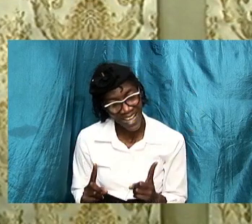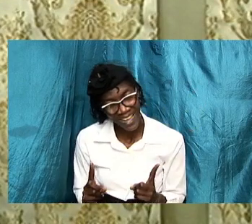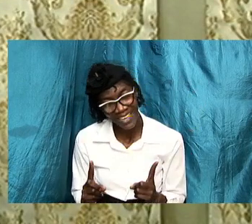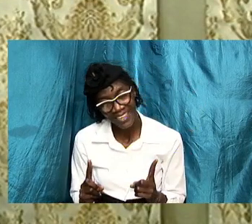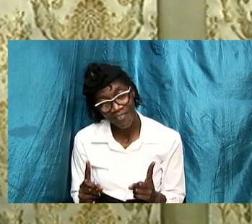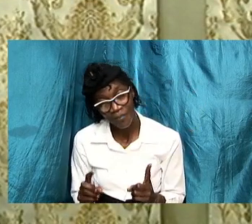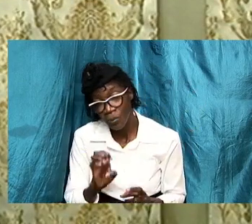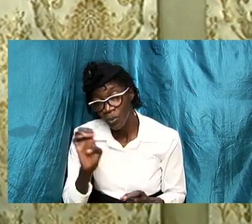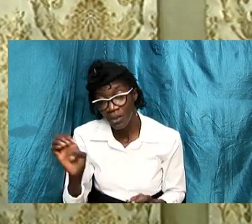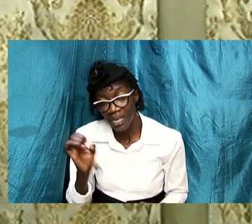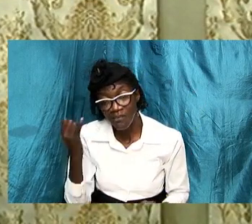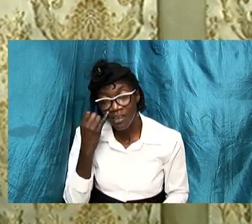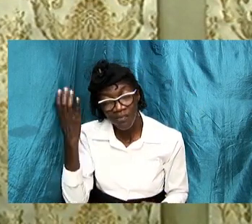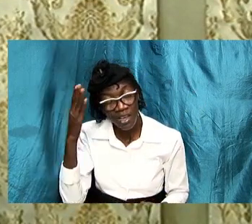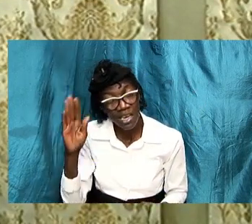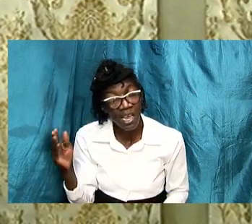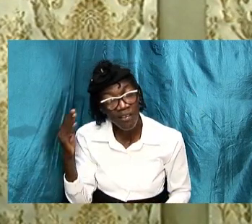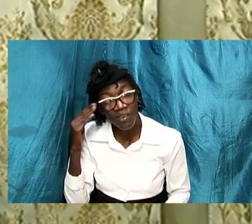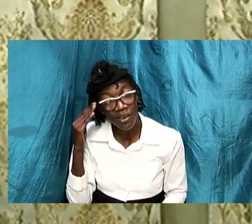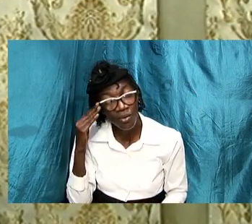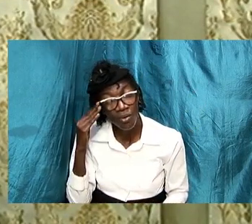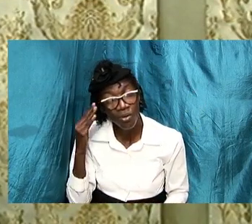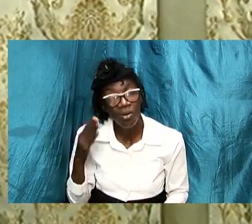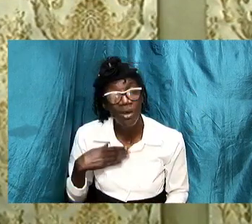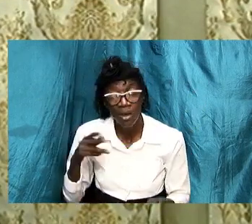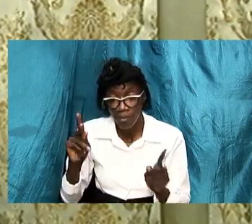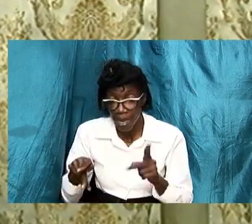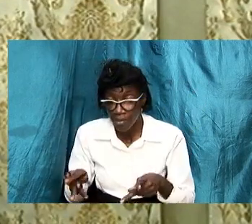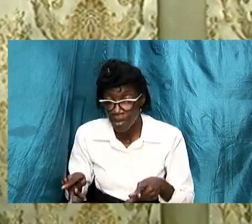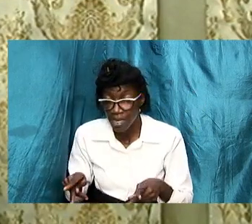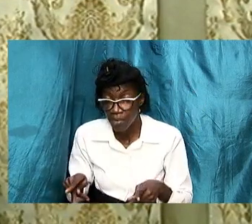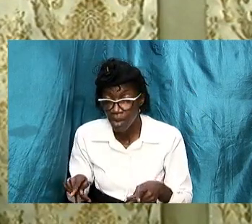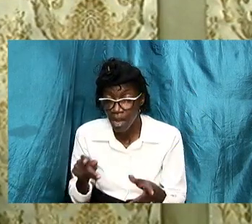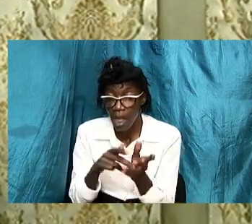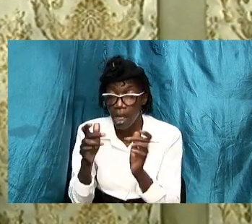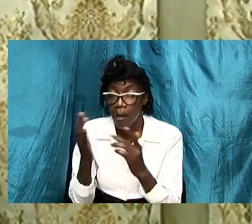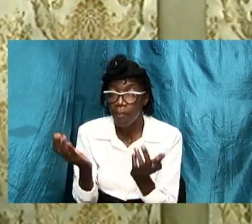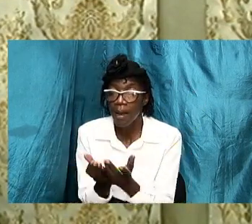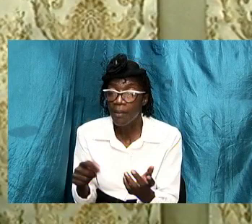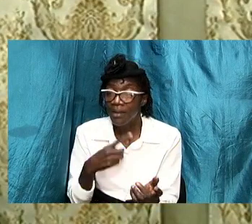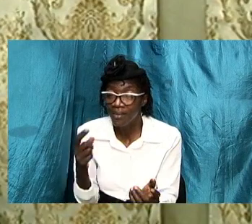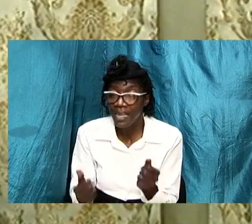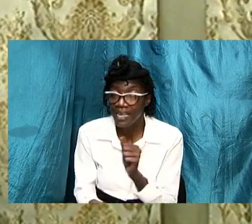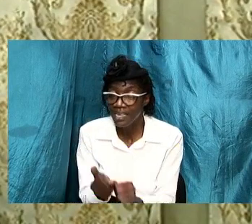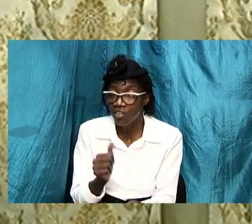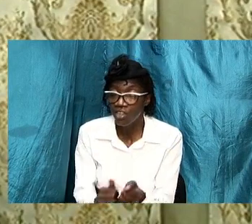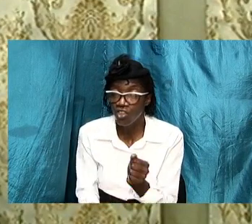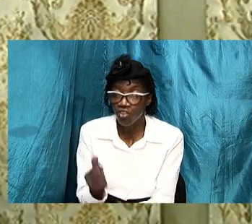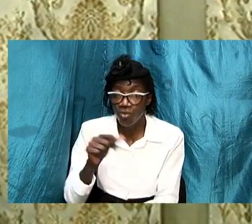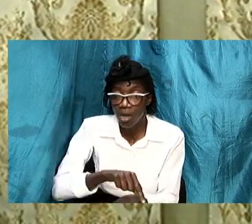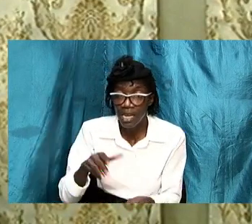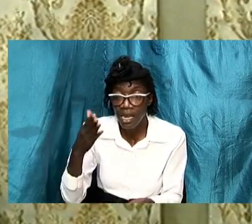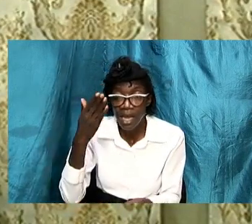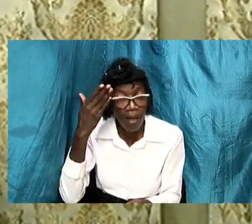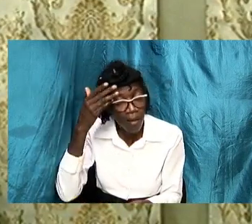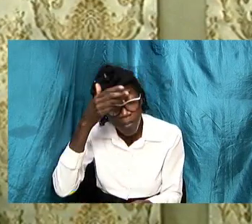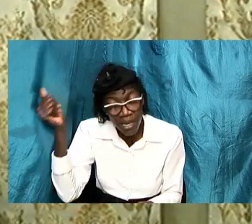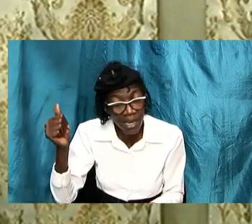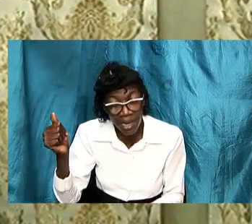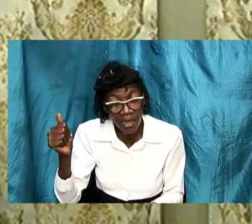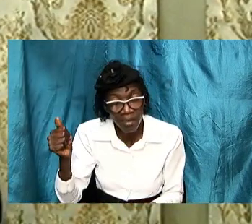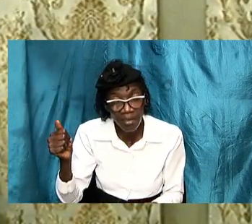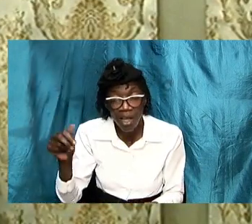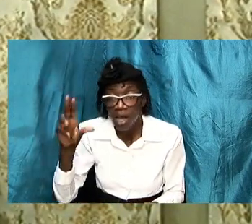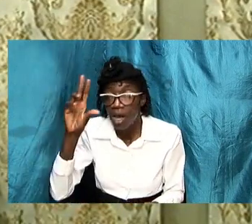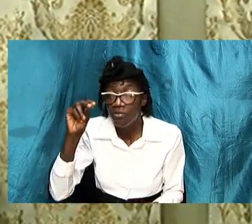even if we did know my people according to hosea is destroyed because of lack of knowledge i challenge